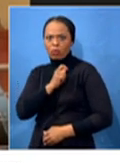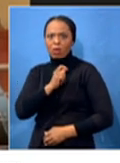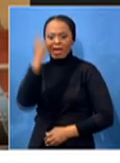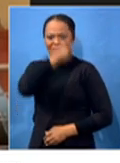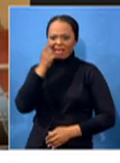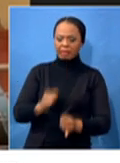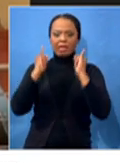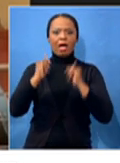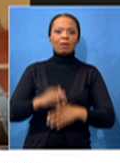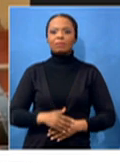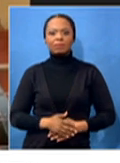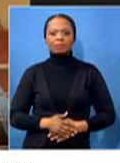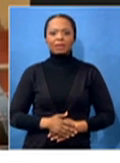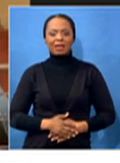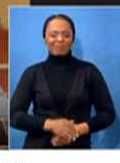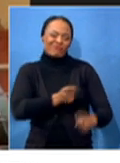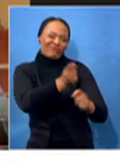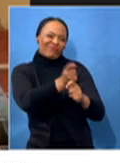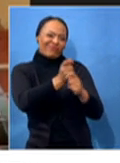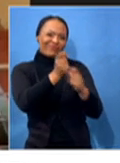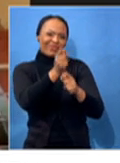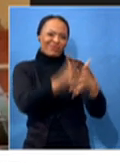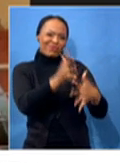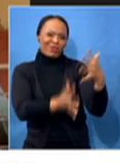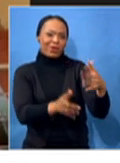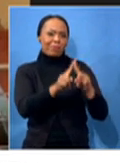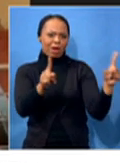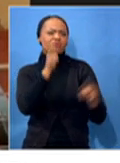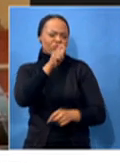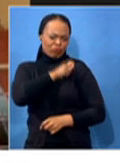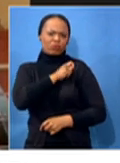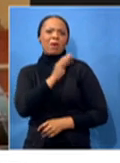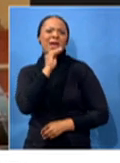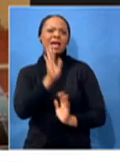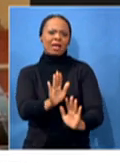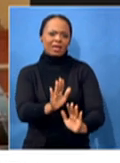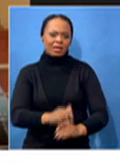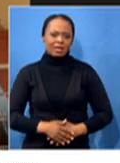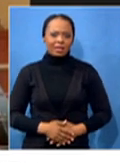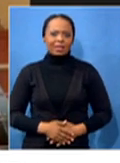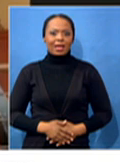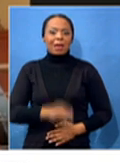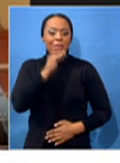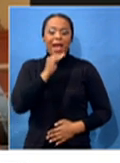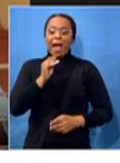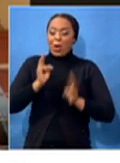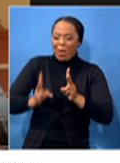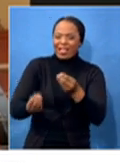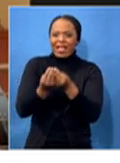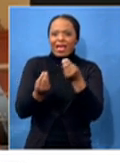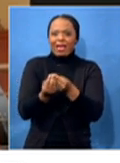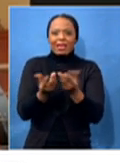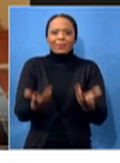it continued. It became a normal thing. So then, when it comes, a normal thing, you know, you